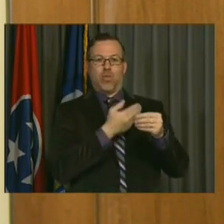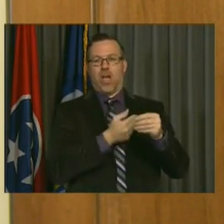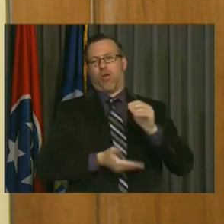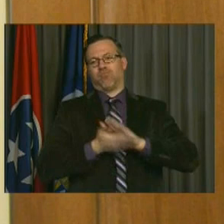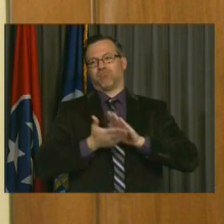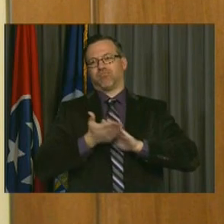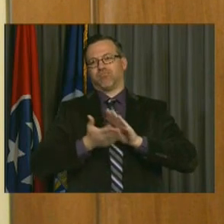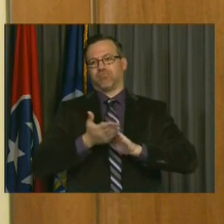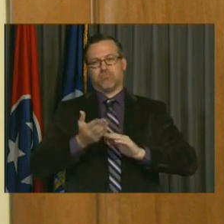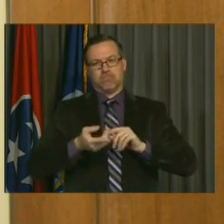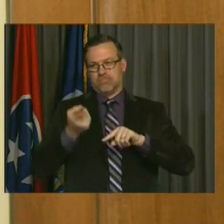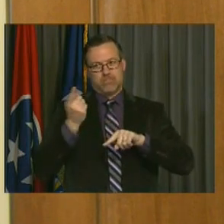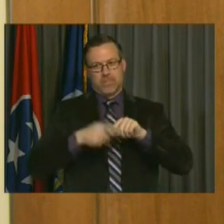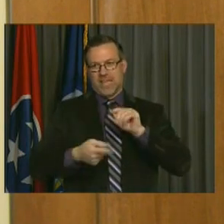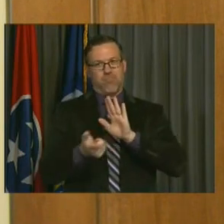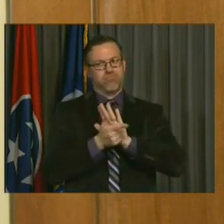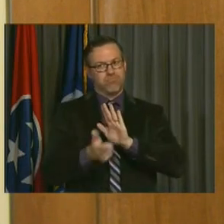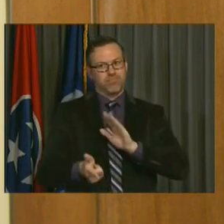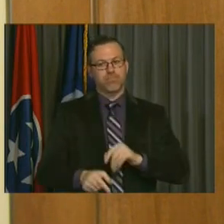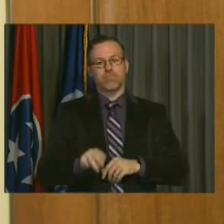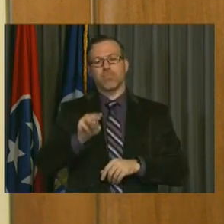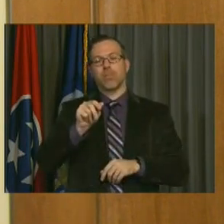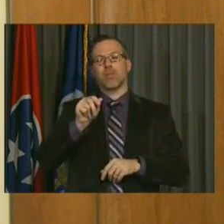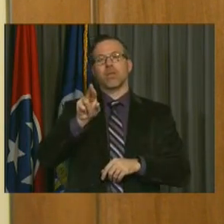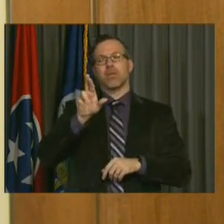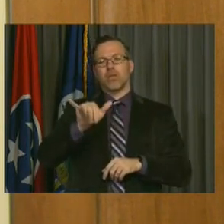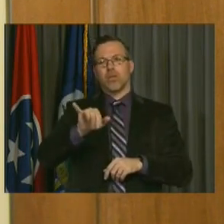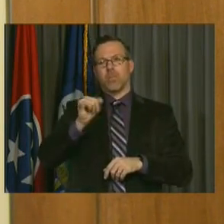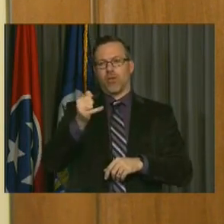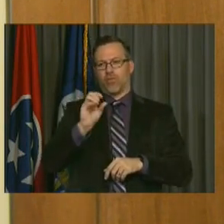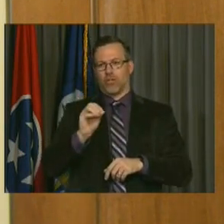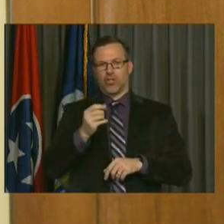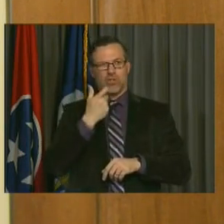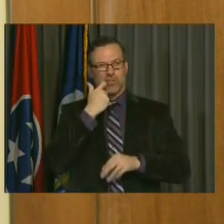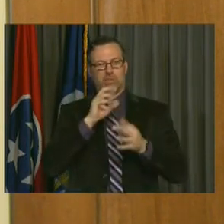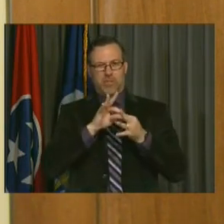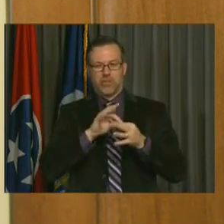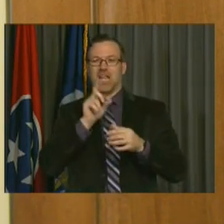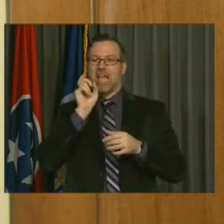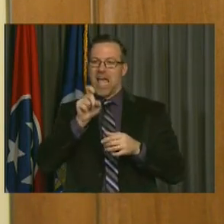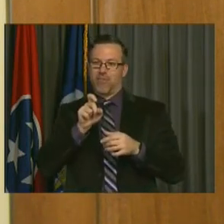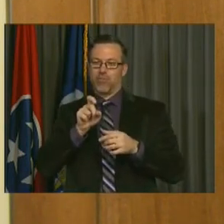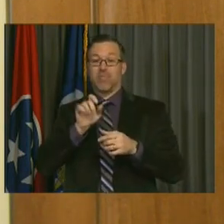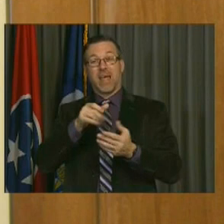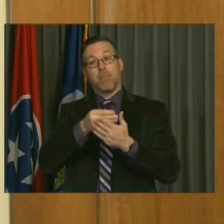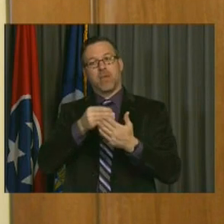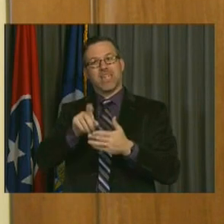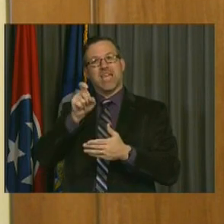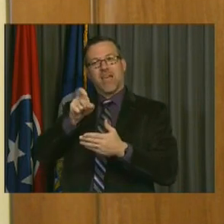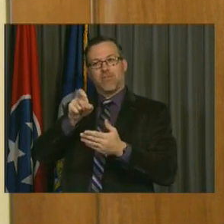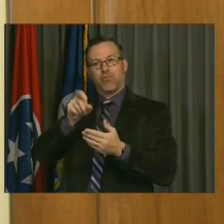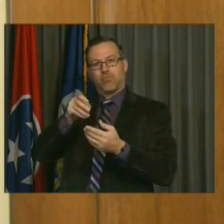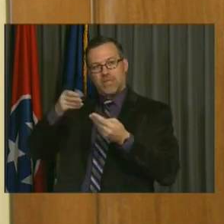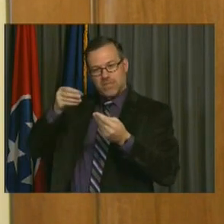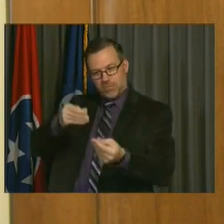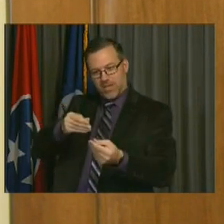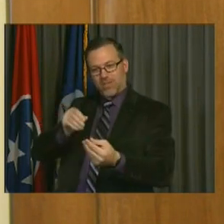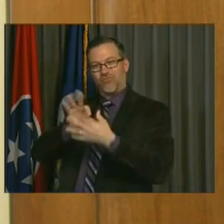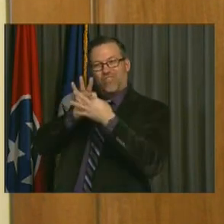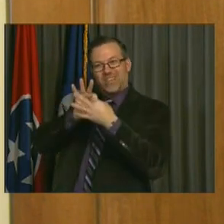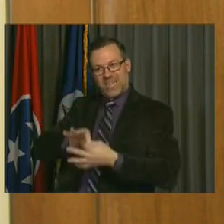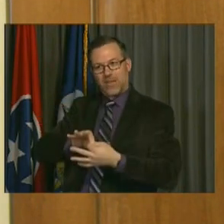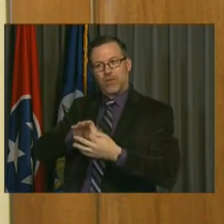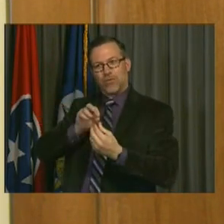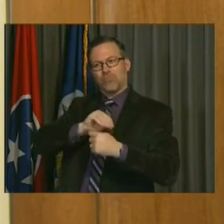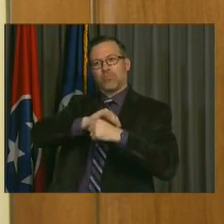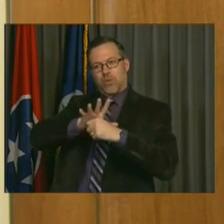as Mary Jo described earlier, we need to use that more specifically for things related to COVID and a few things that extend to COVID. So I